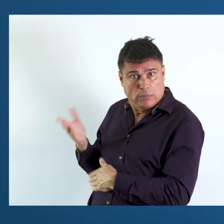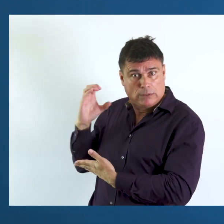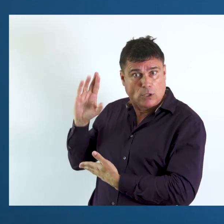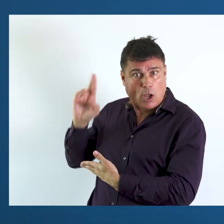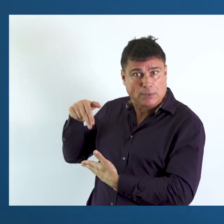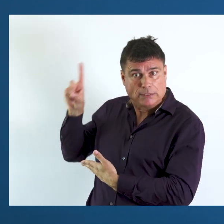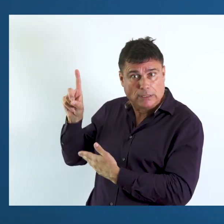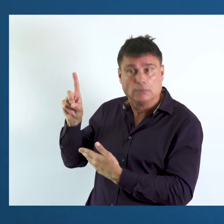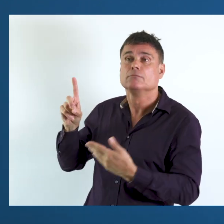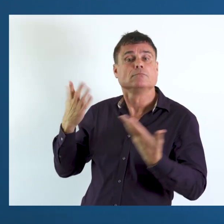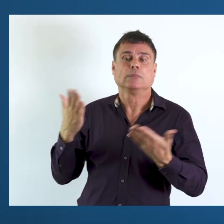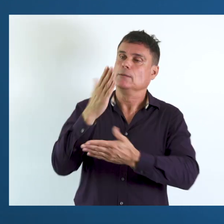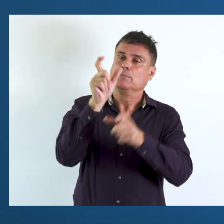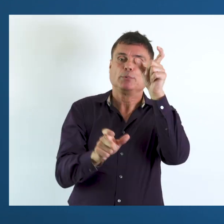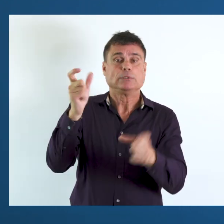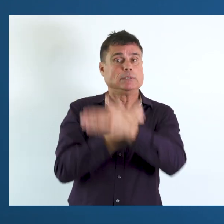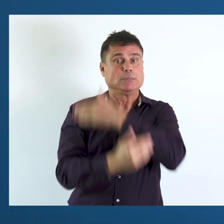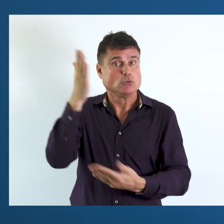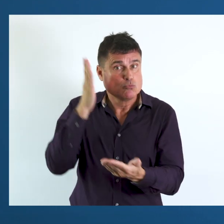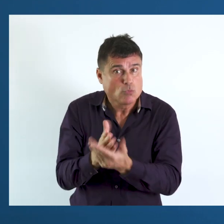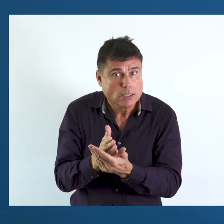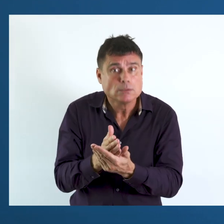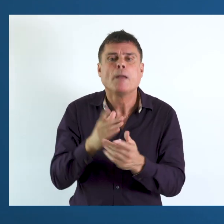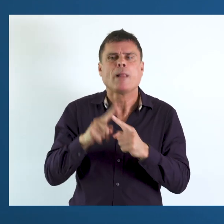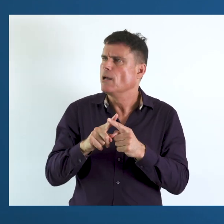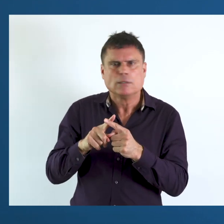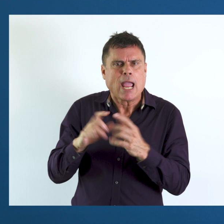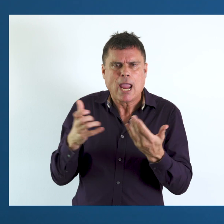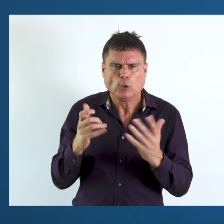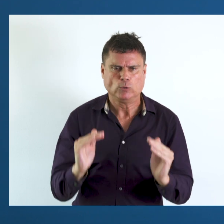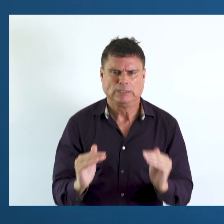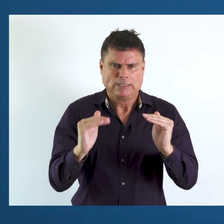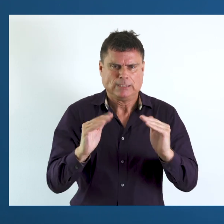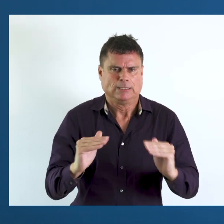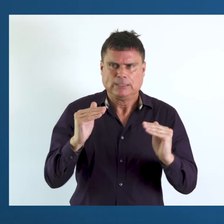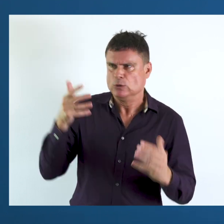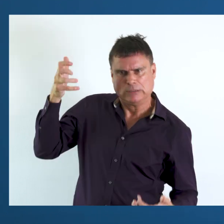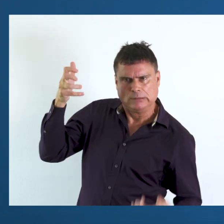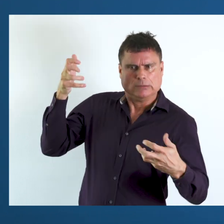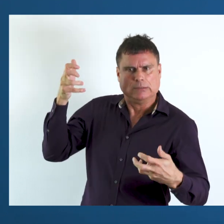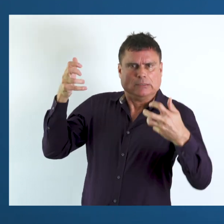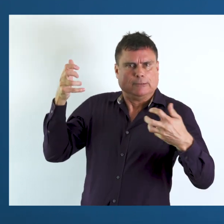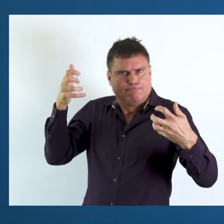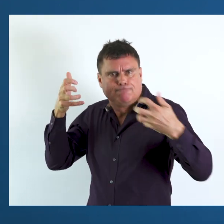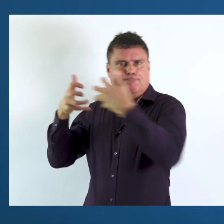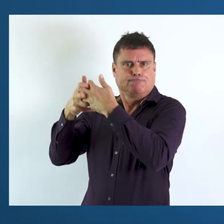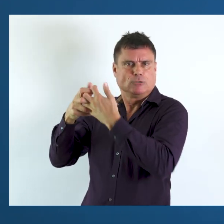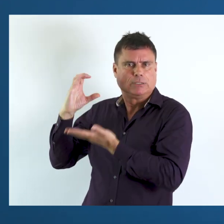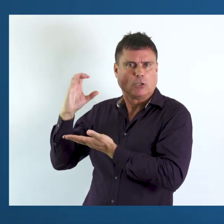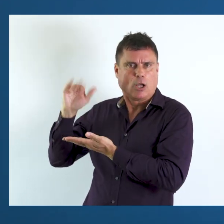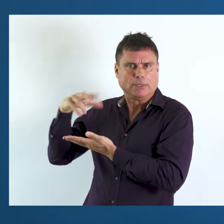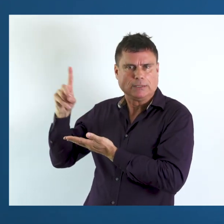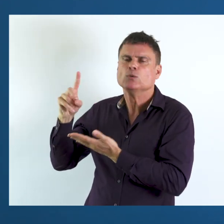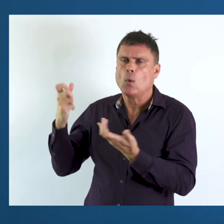compliance with development goals and UN Convention on the Rights of Persons with Disabilities, and over time,